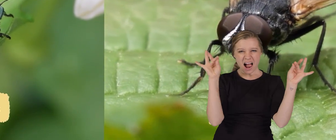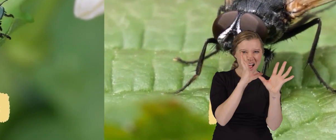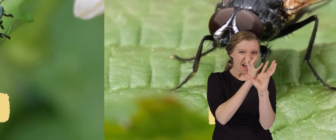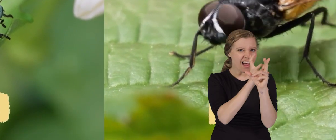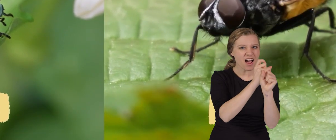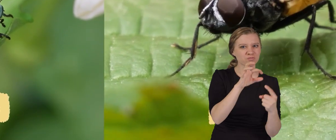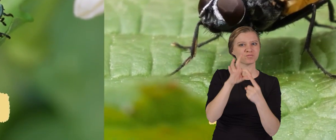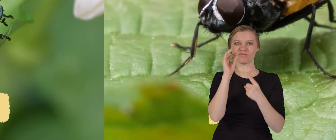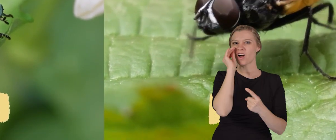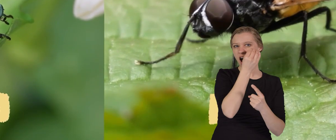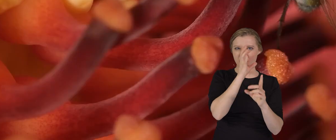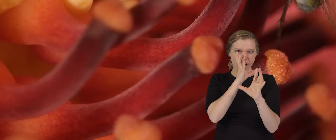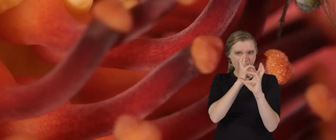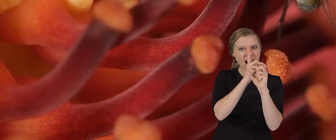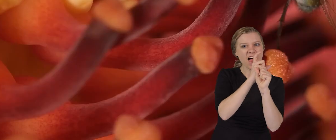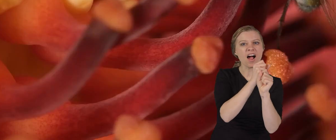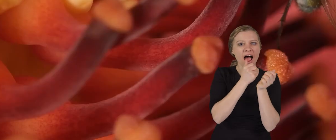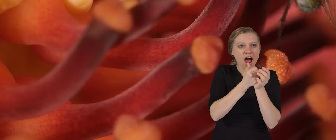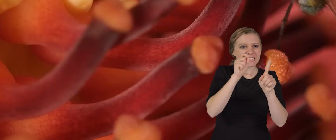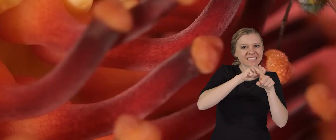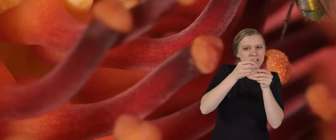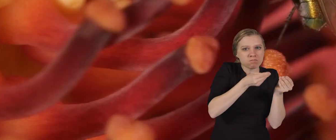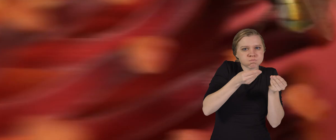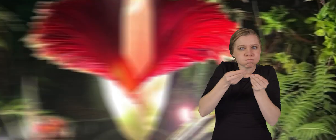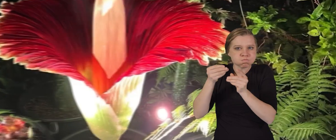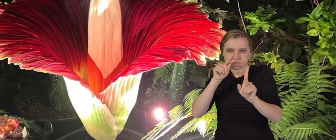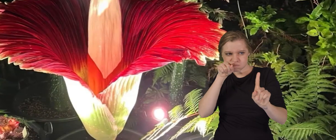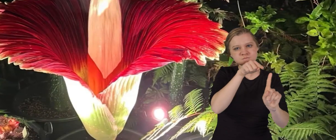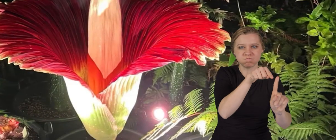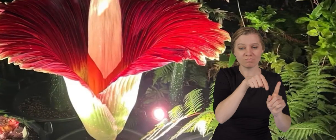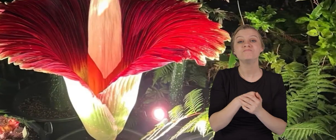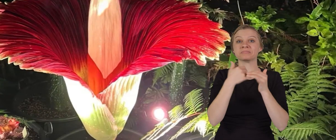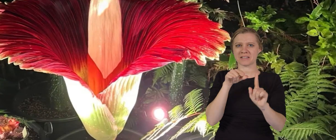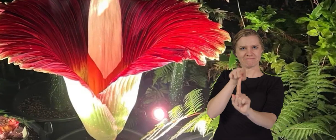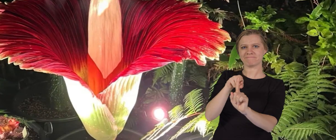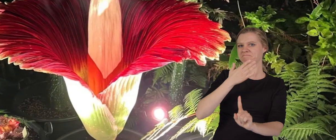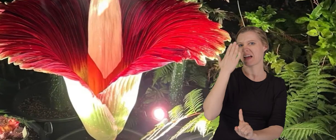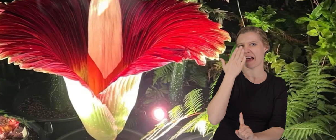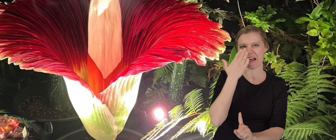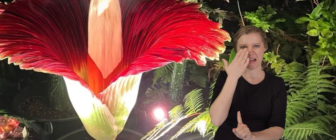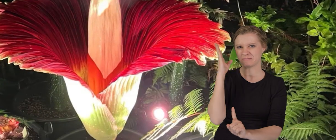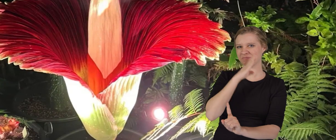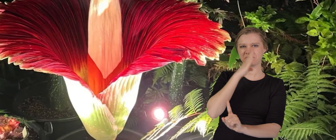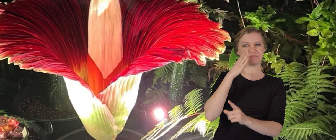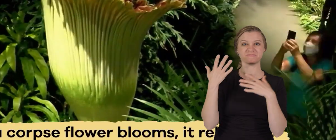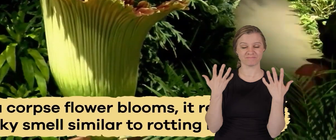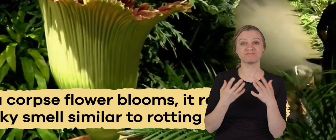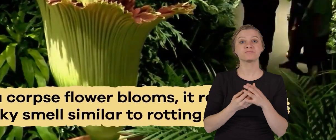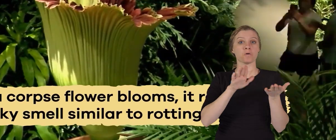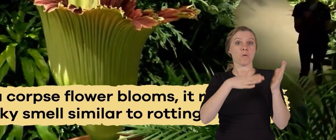are attracted to this unique flower and to help pollinate it. Now, on to the smelly bit.